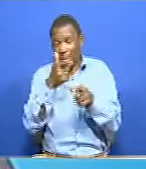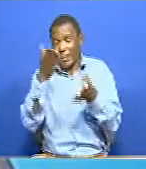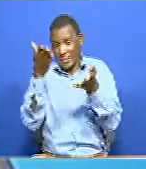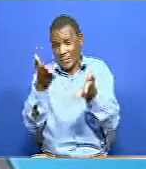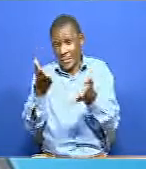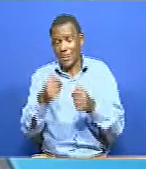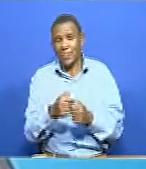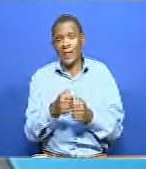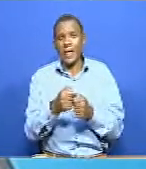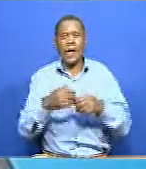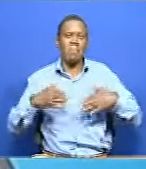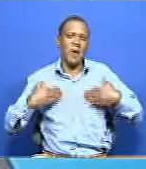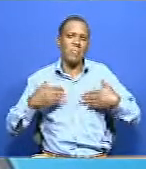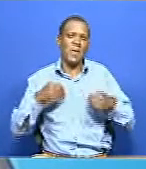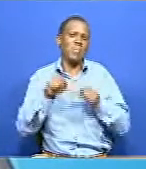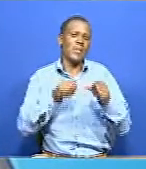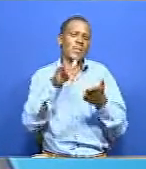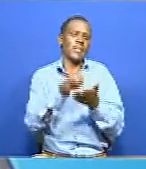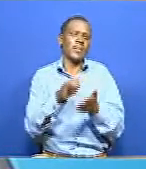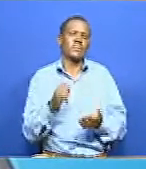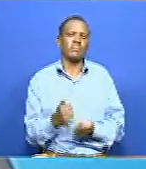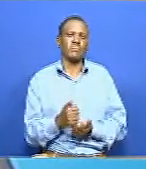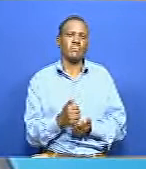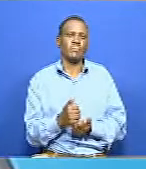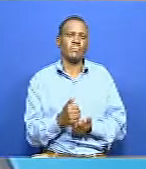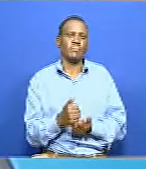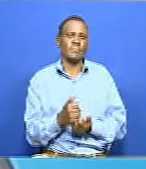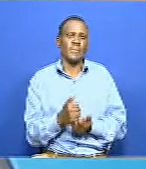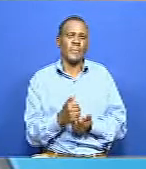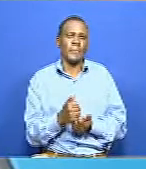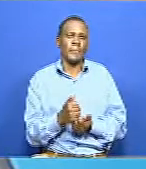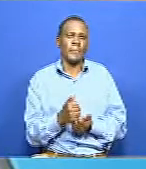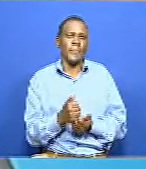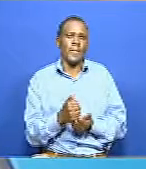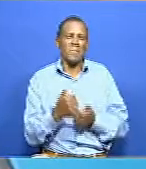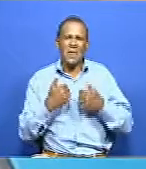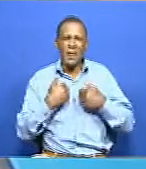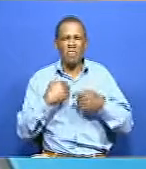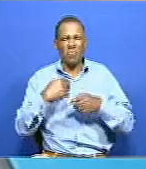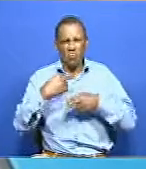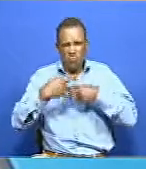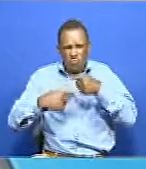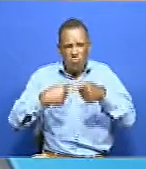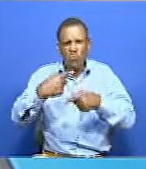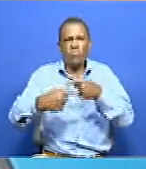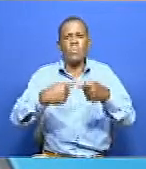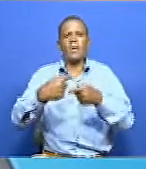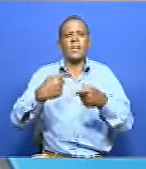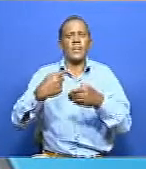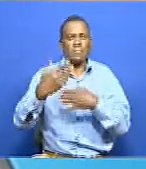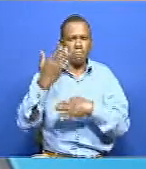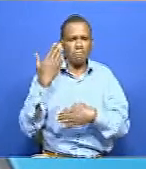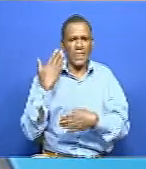really grateful about that. So we have evolved over the years. So what we are currently doing as an organization,